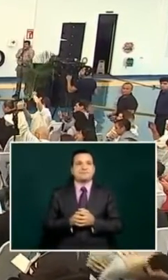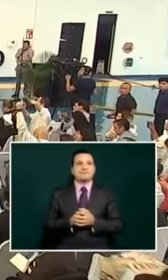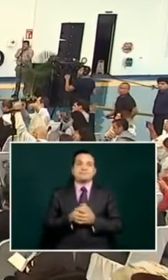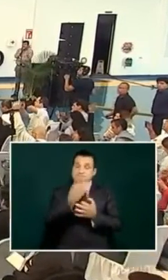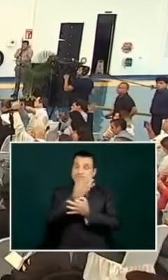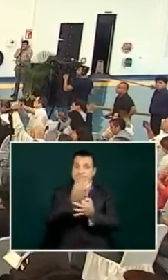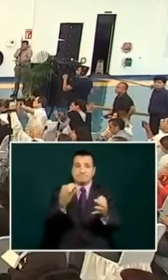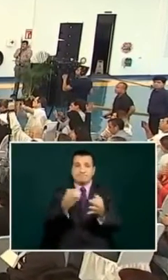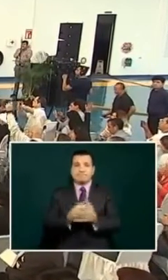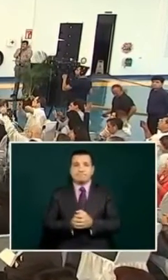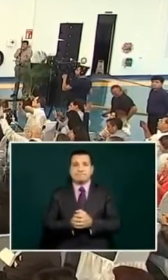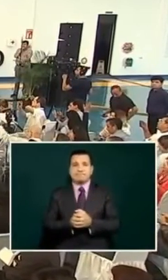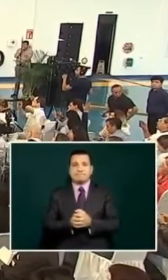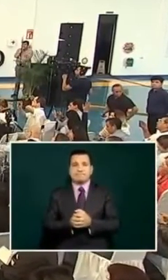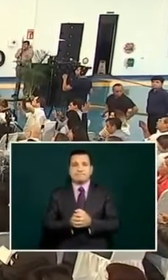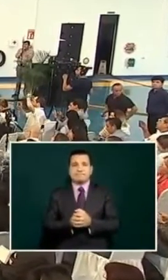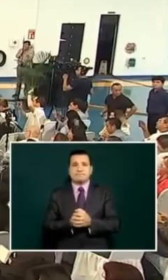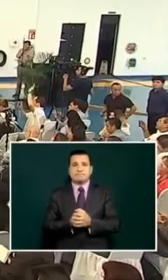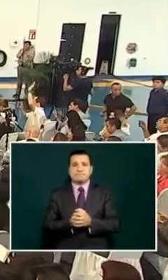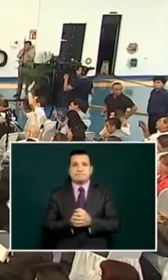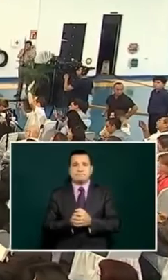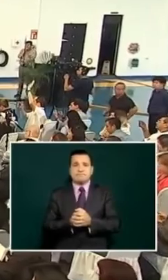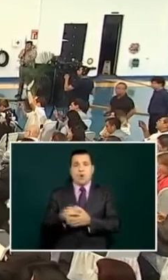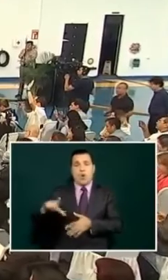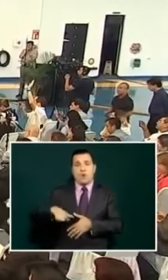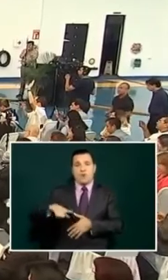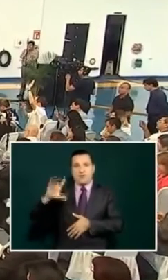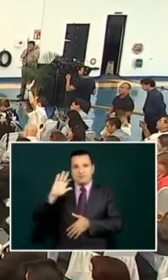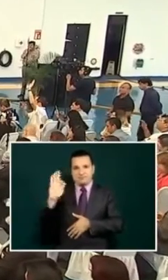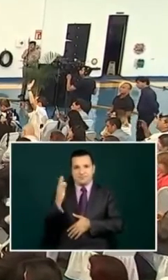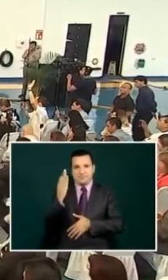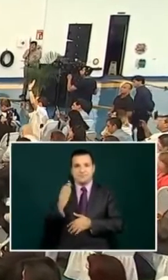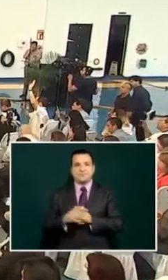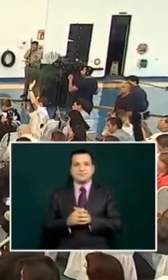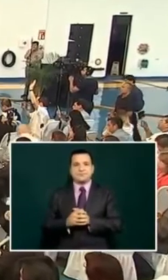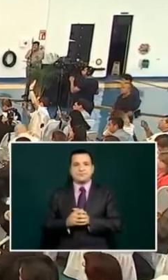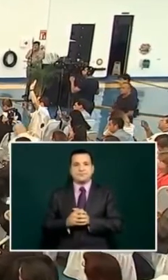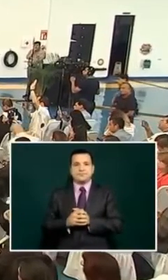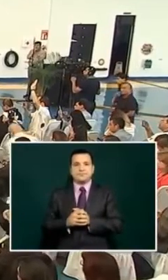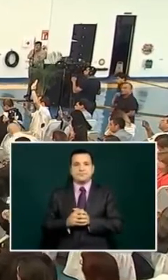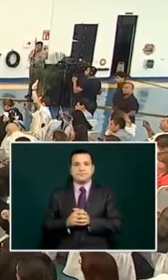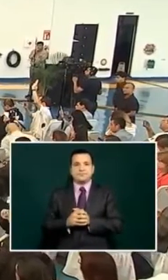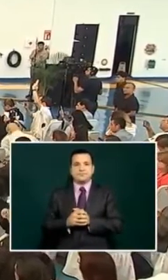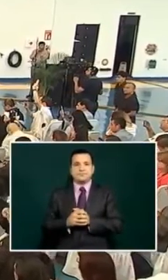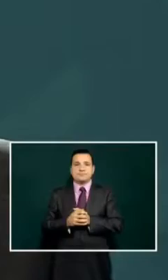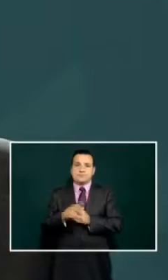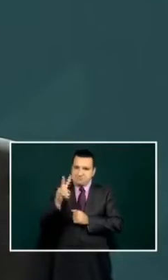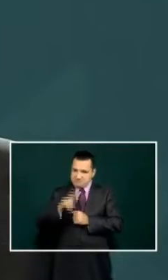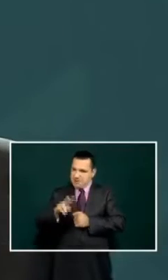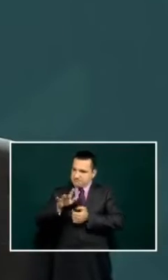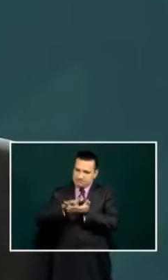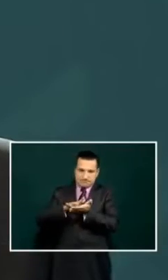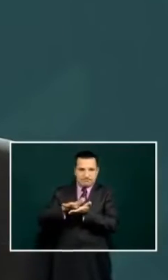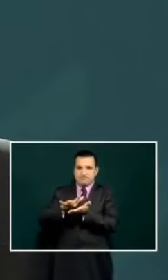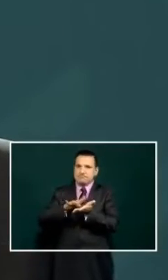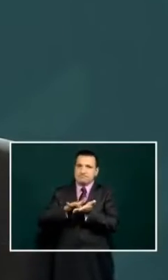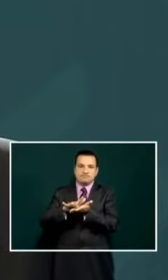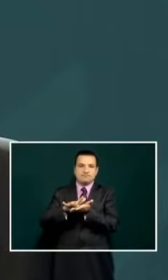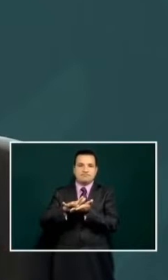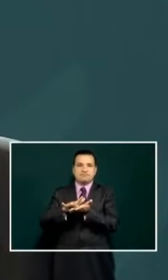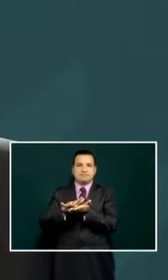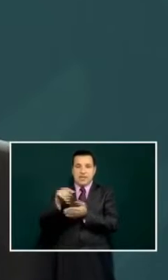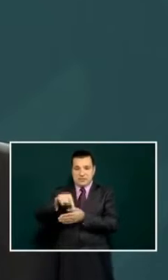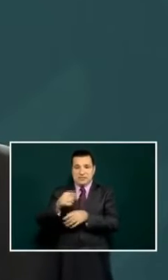we want to say that the federal government government has been supporting